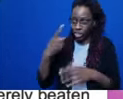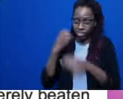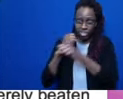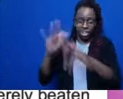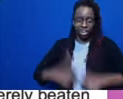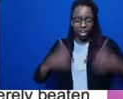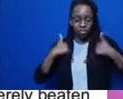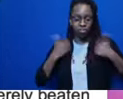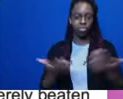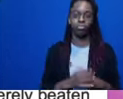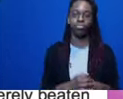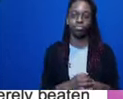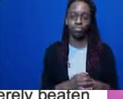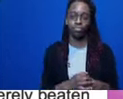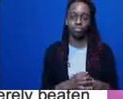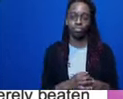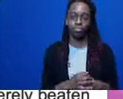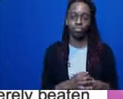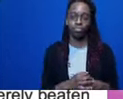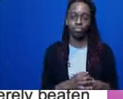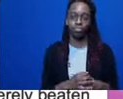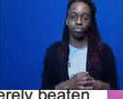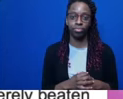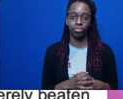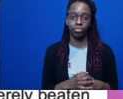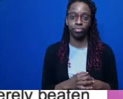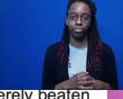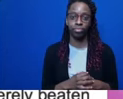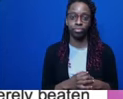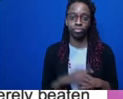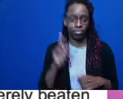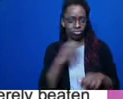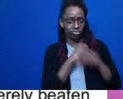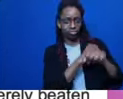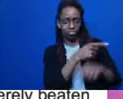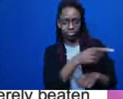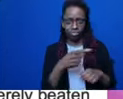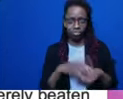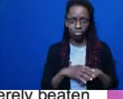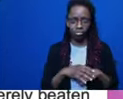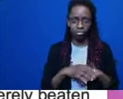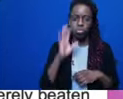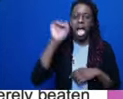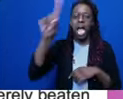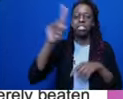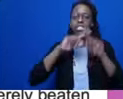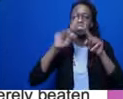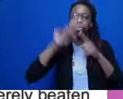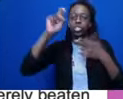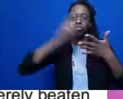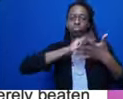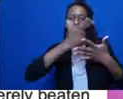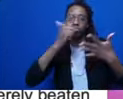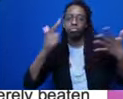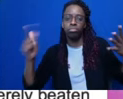So these are kinds of, you know, you're going to ask a series of questions about what is going on. The court system fails her. Every system